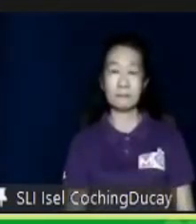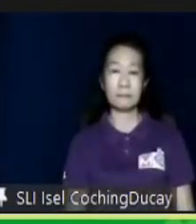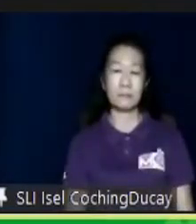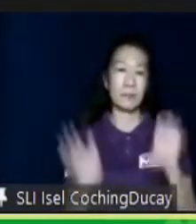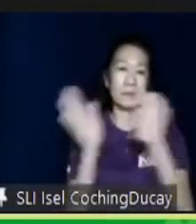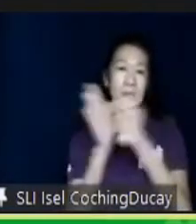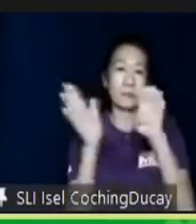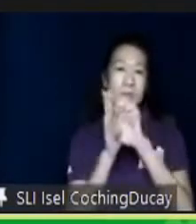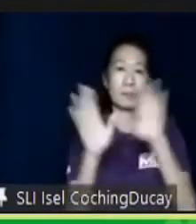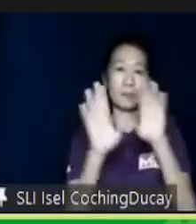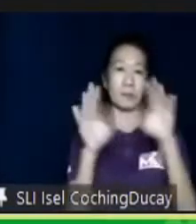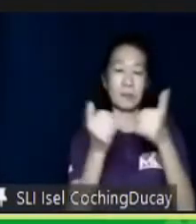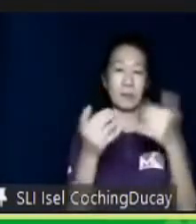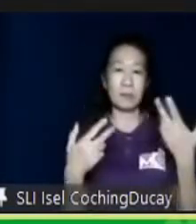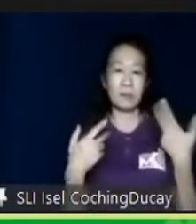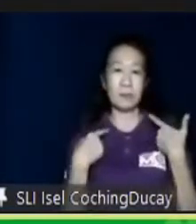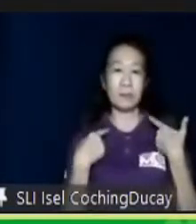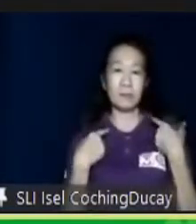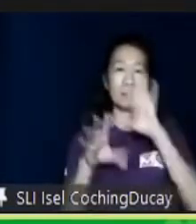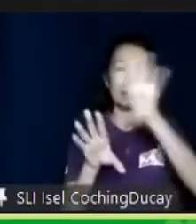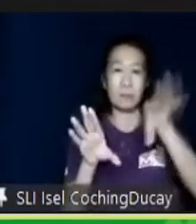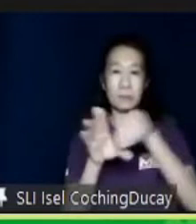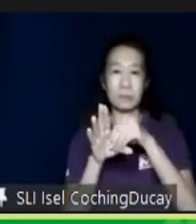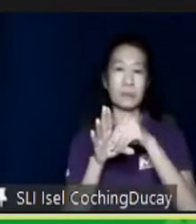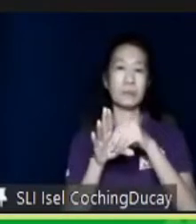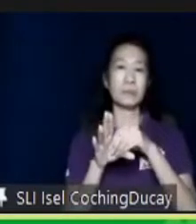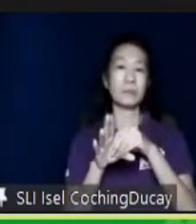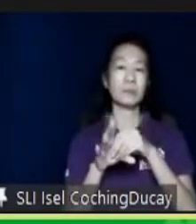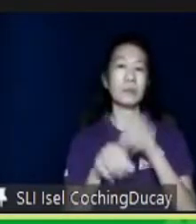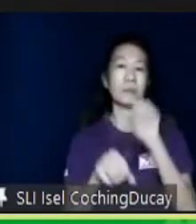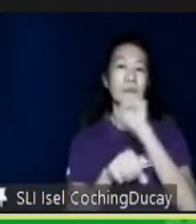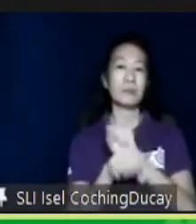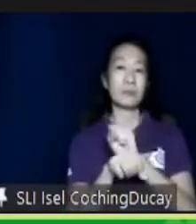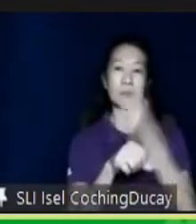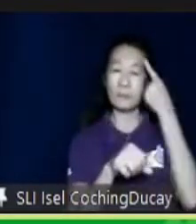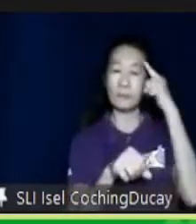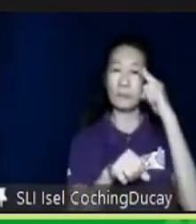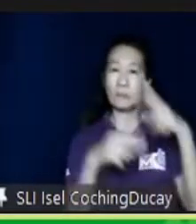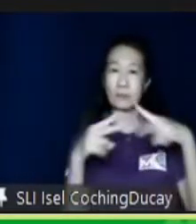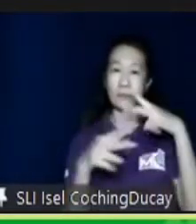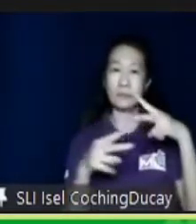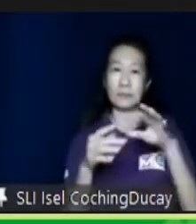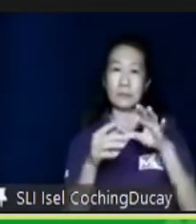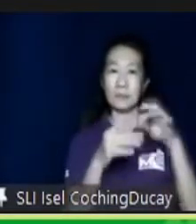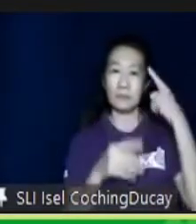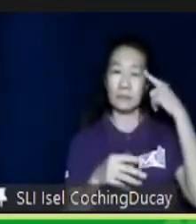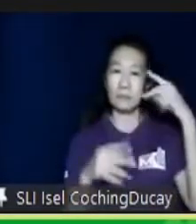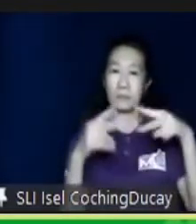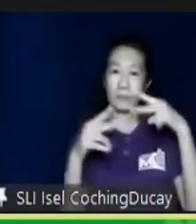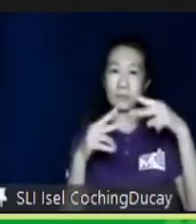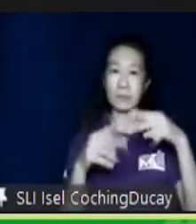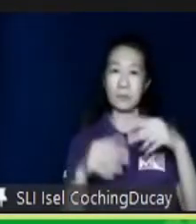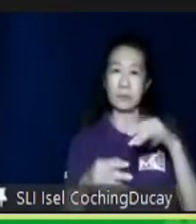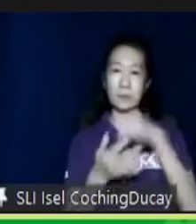of companies who have inclusive employment initiatives for autism, specifically for autism. And it